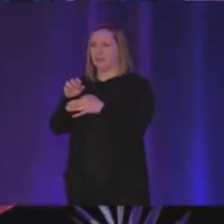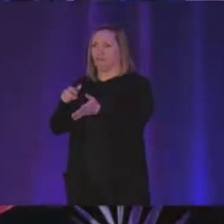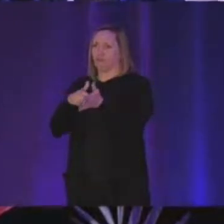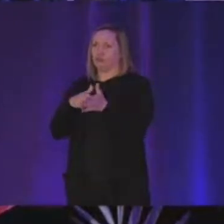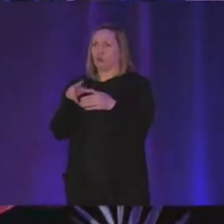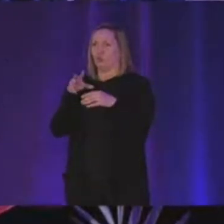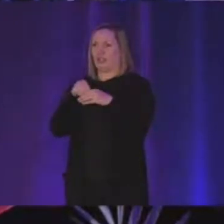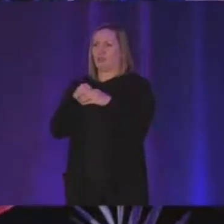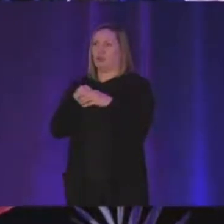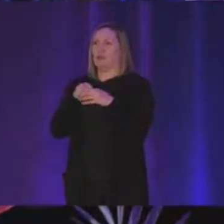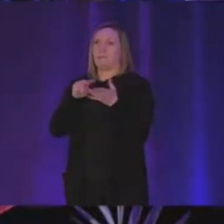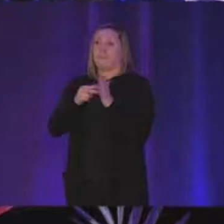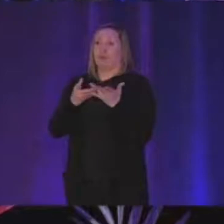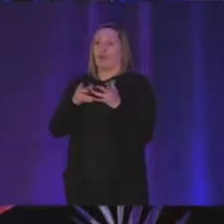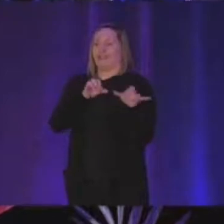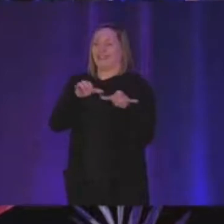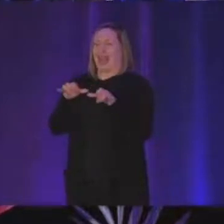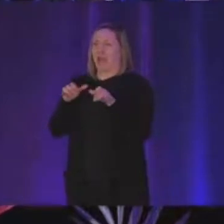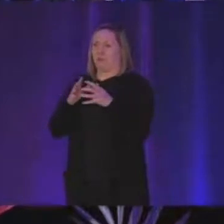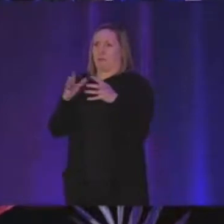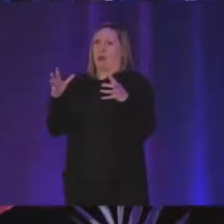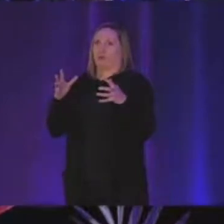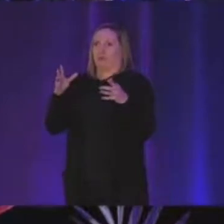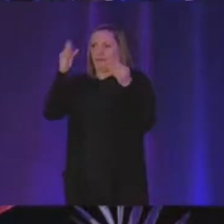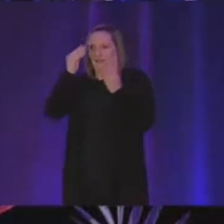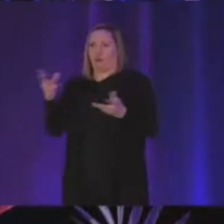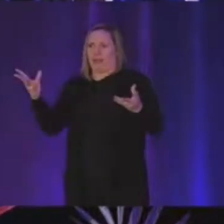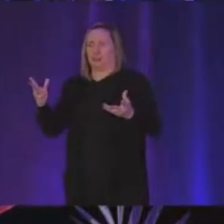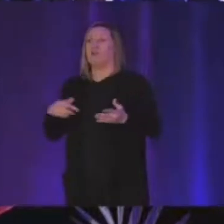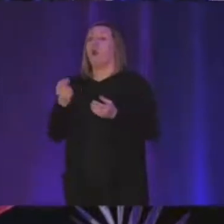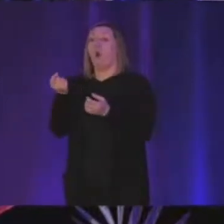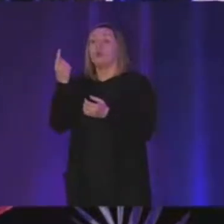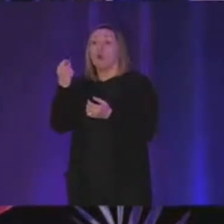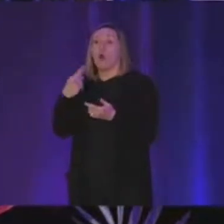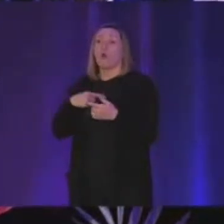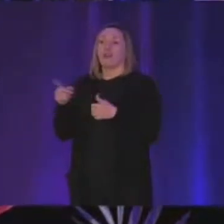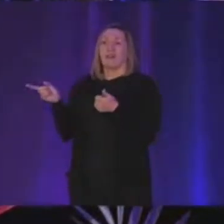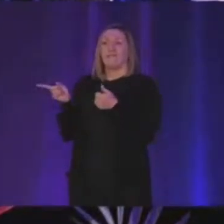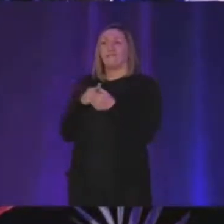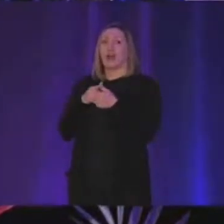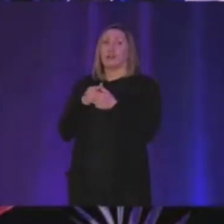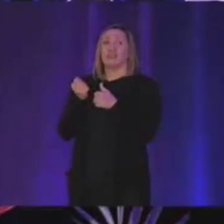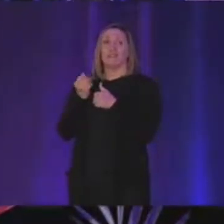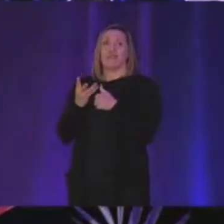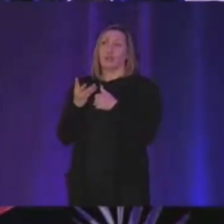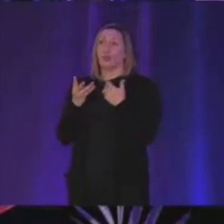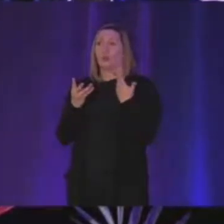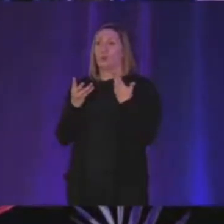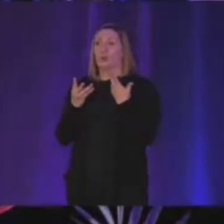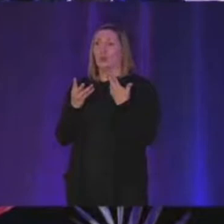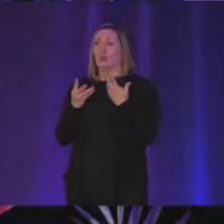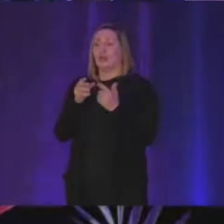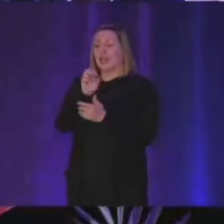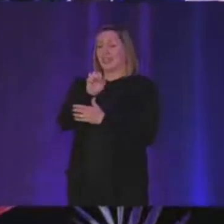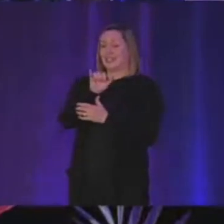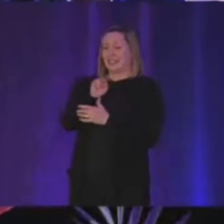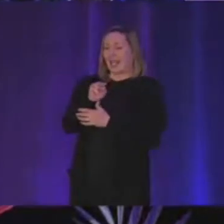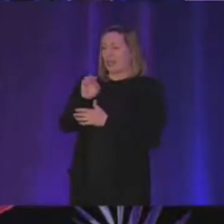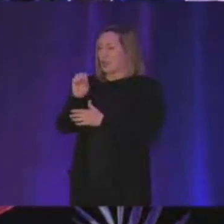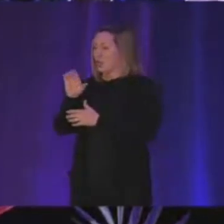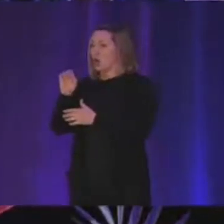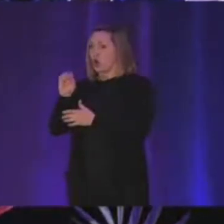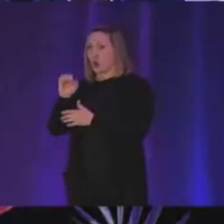has the same amount of information and so what you can also realize is like the first a few uh sign and cost functions